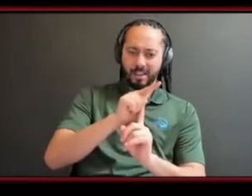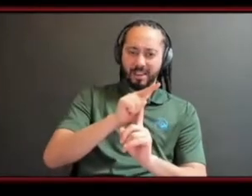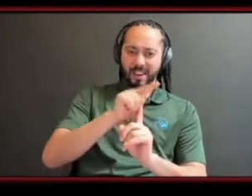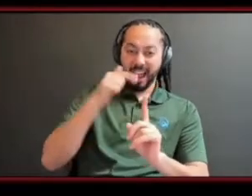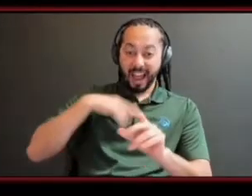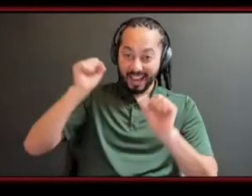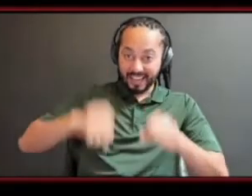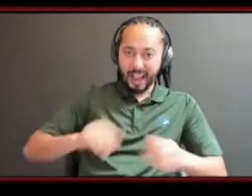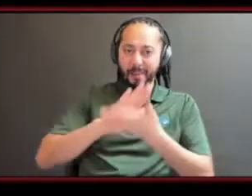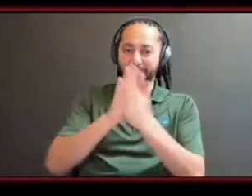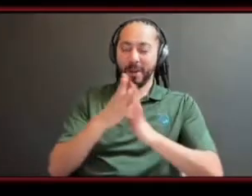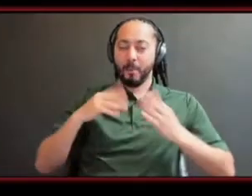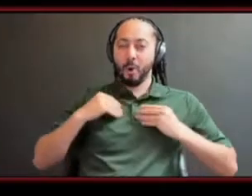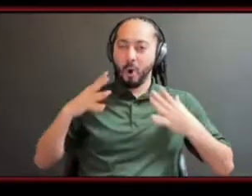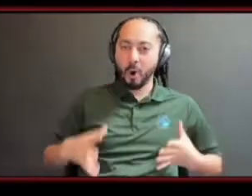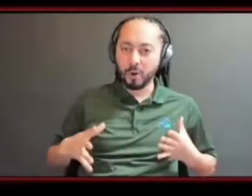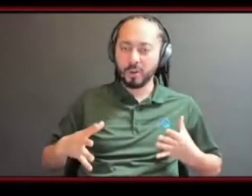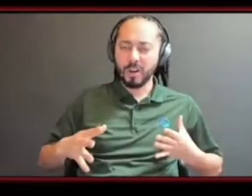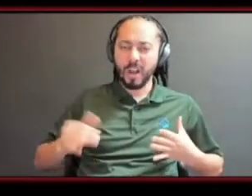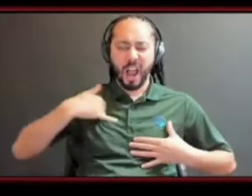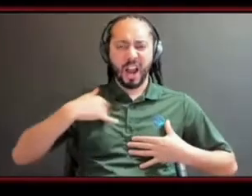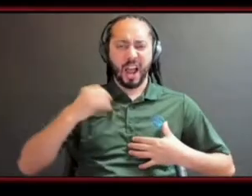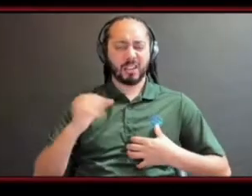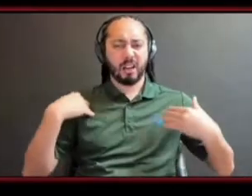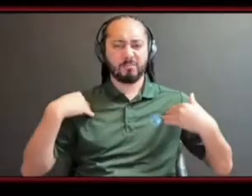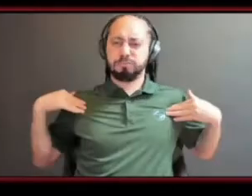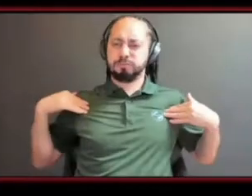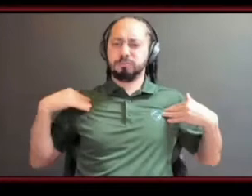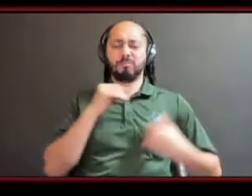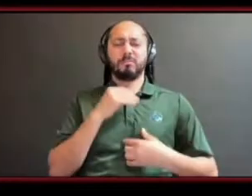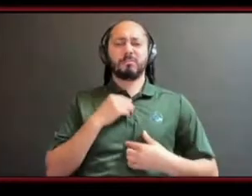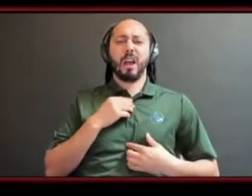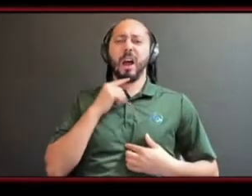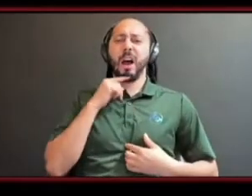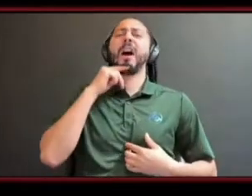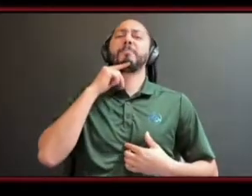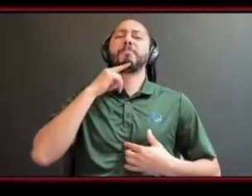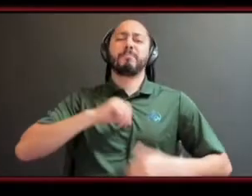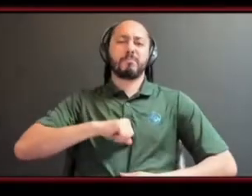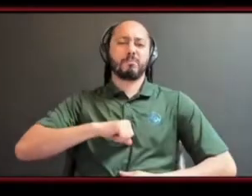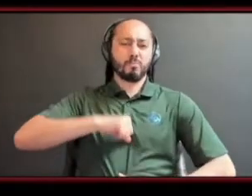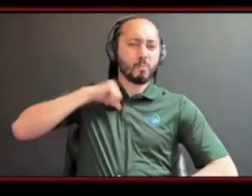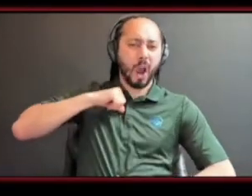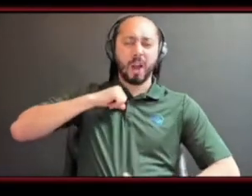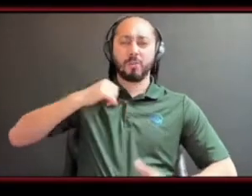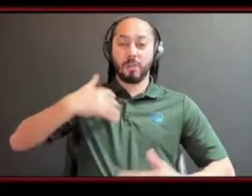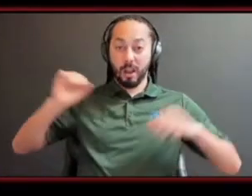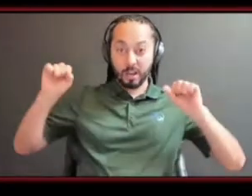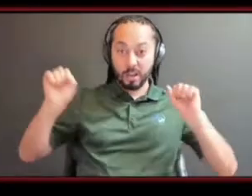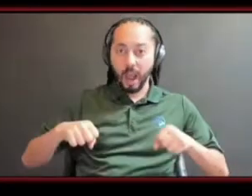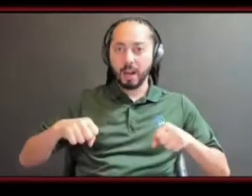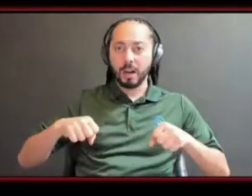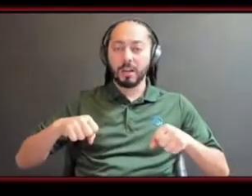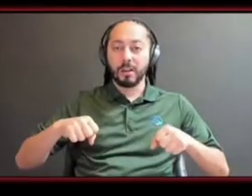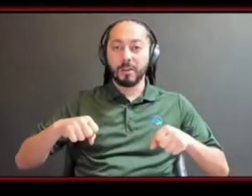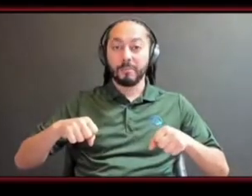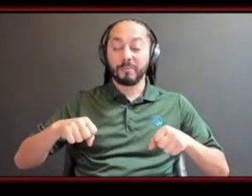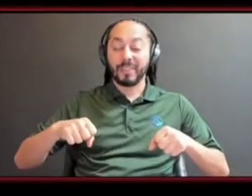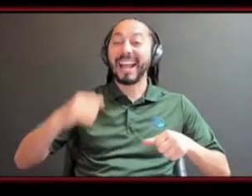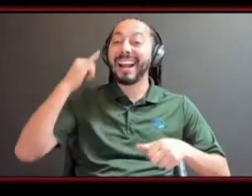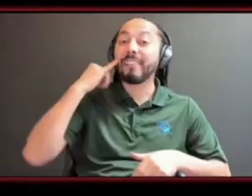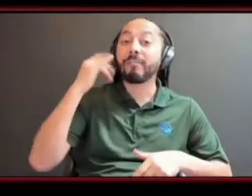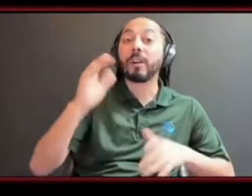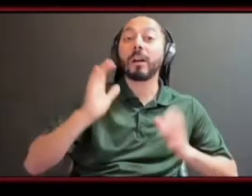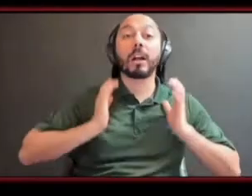with my shoulders back and my chin up um and walk in the room as the the person that you're going to give your money to and i